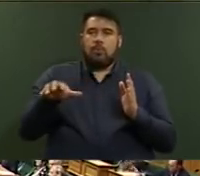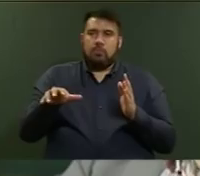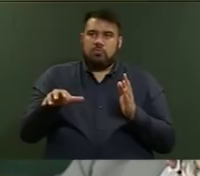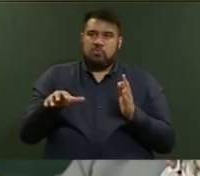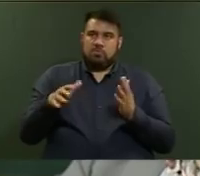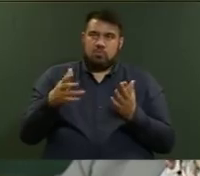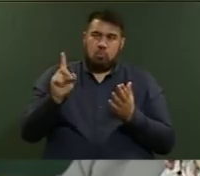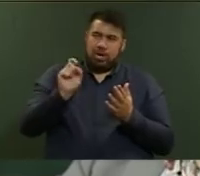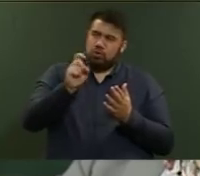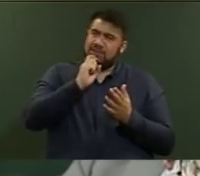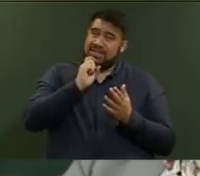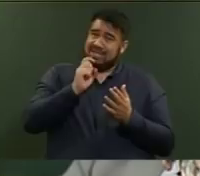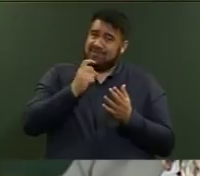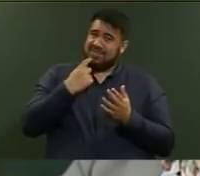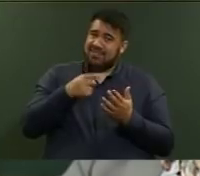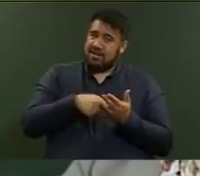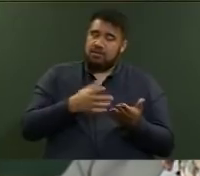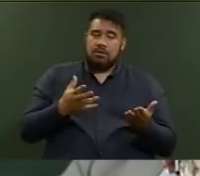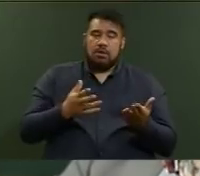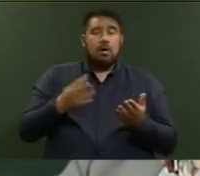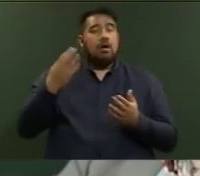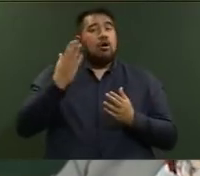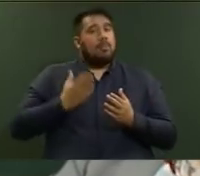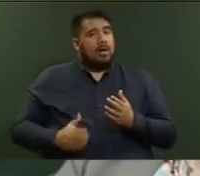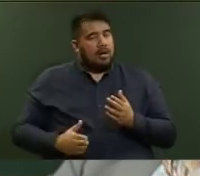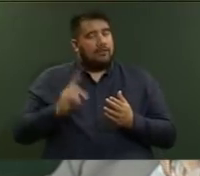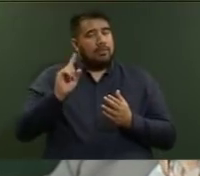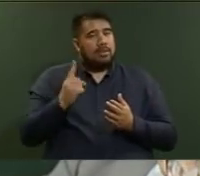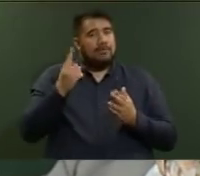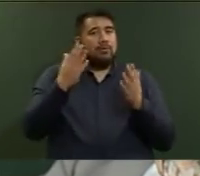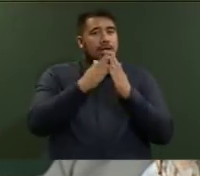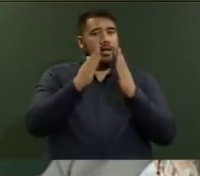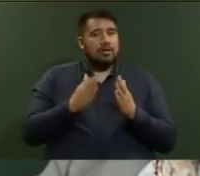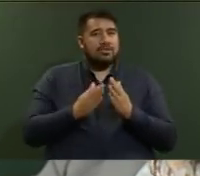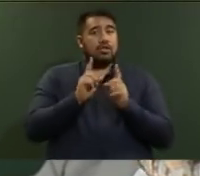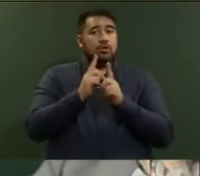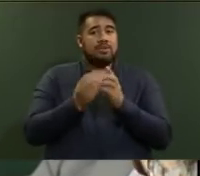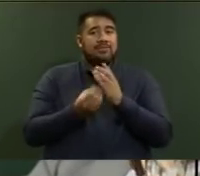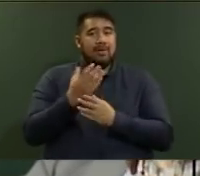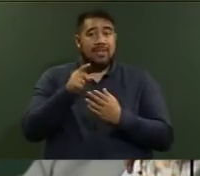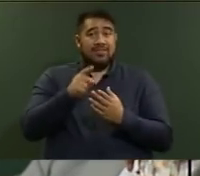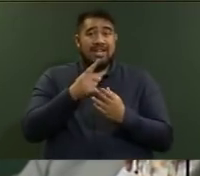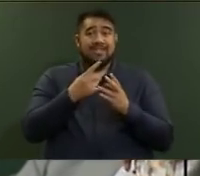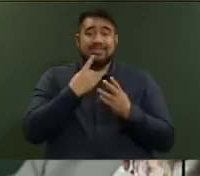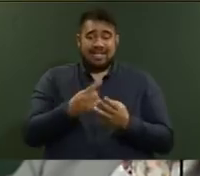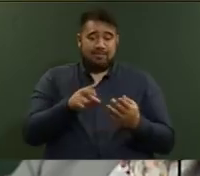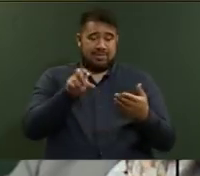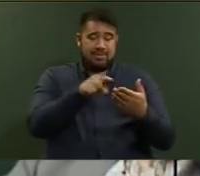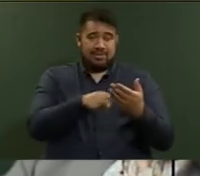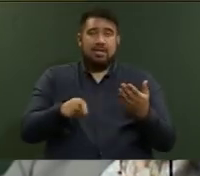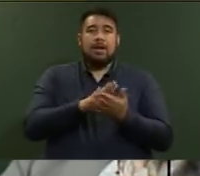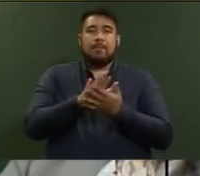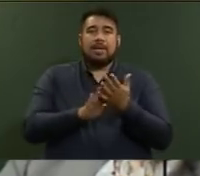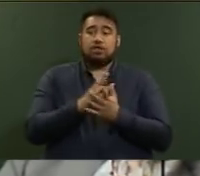Mr Speaker, on behalf of the Minister for Housing and Urban Development, what that statement means is that the $2 billion